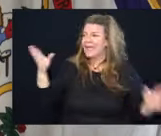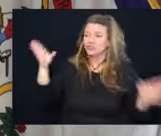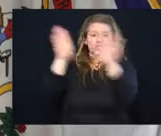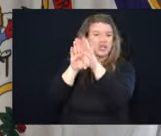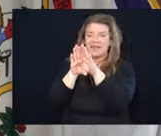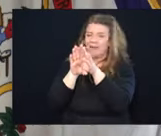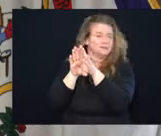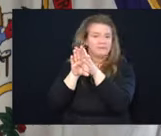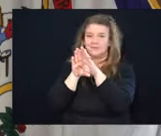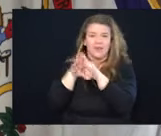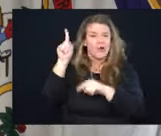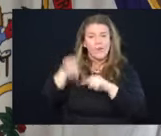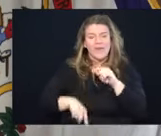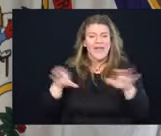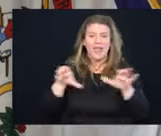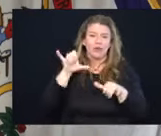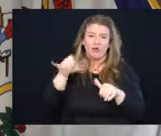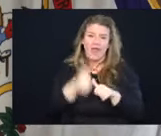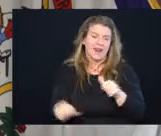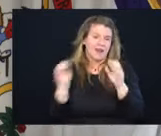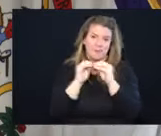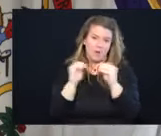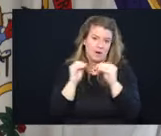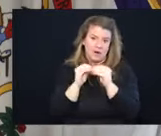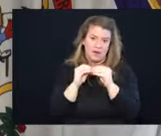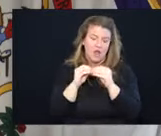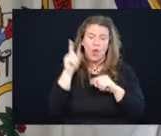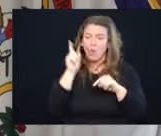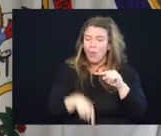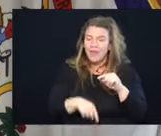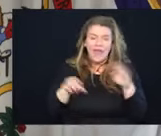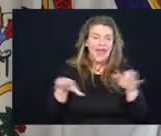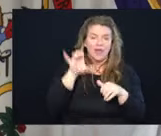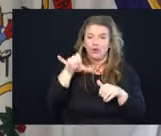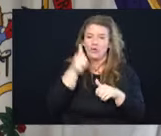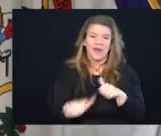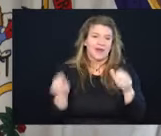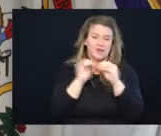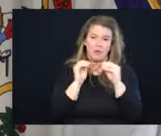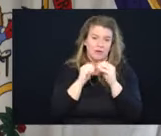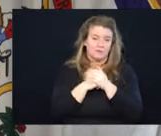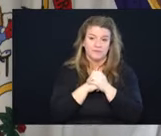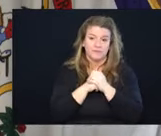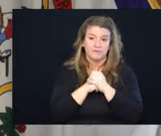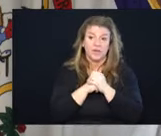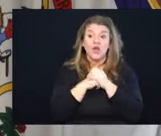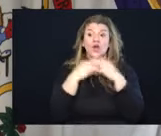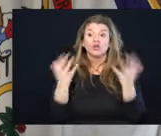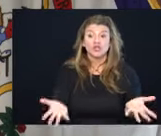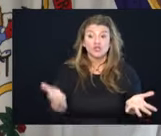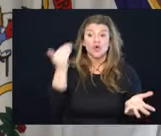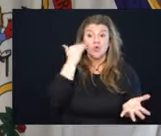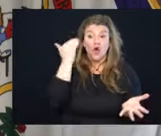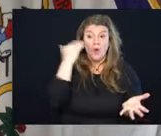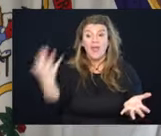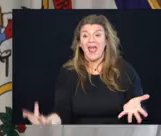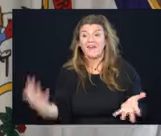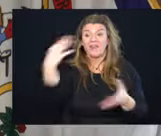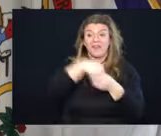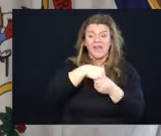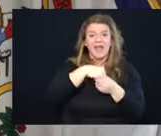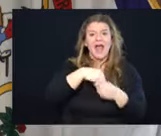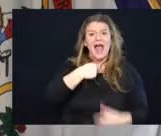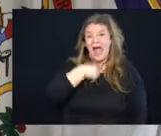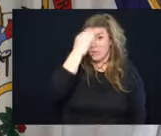We can't do that anymore. We cannot do that anymore. So with all this and everything, I would just